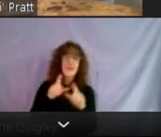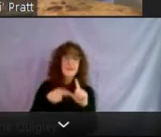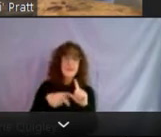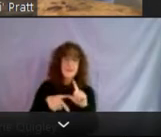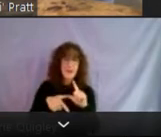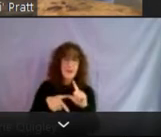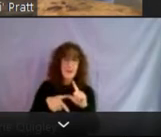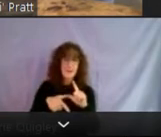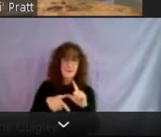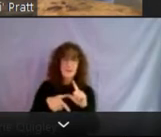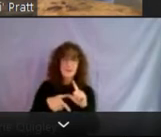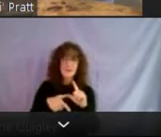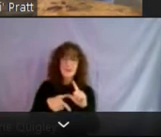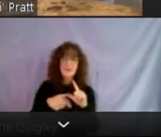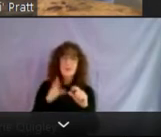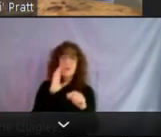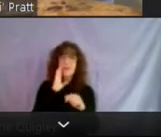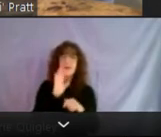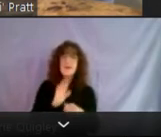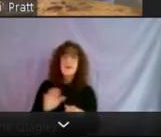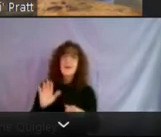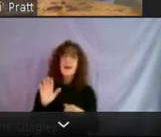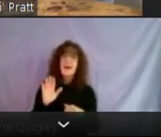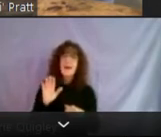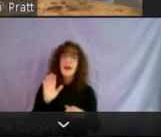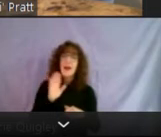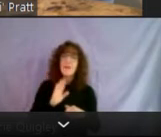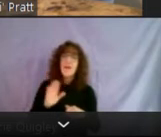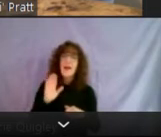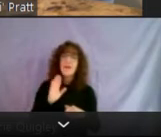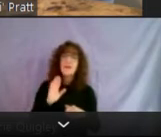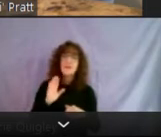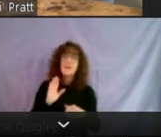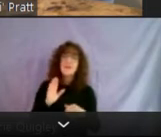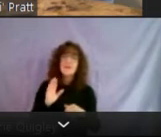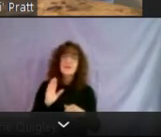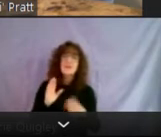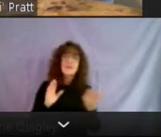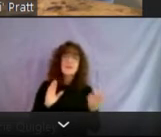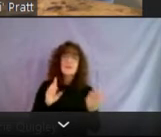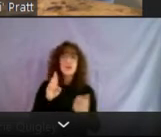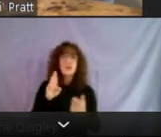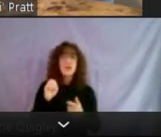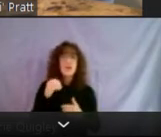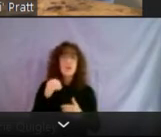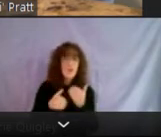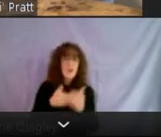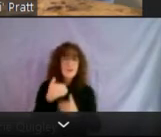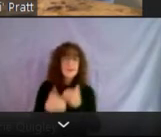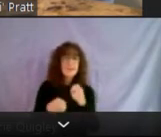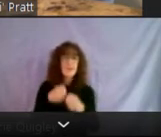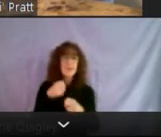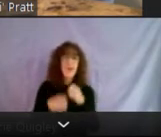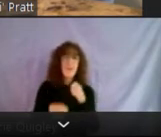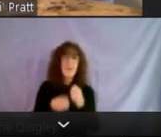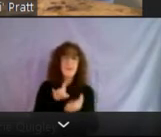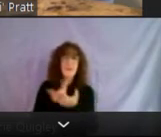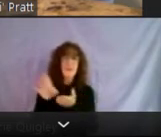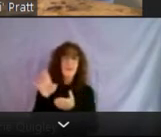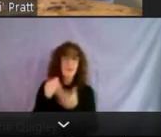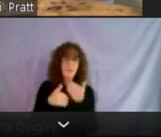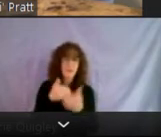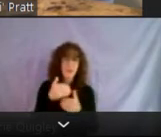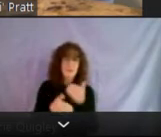uh, would be around longstanding due process in, uh, deficiencies in the eviction process.